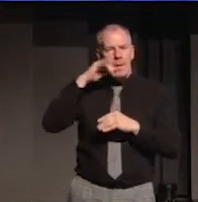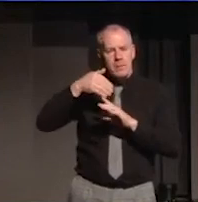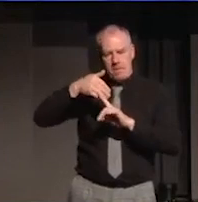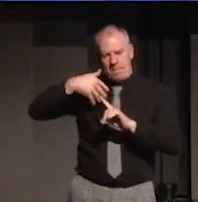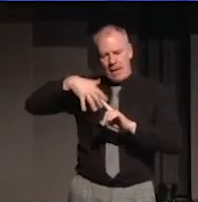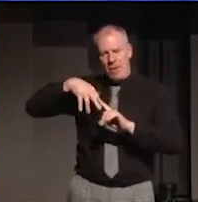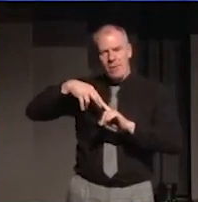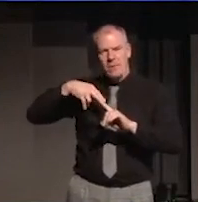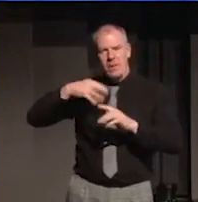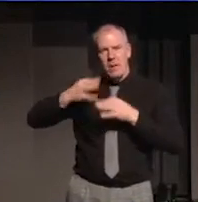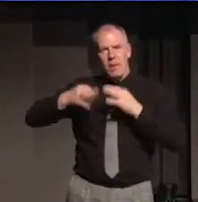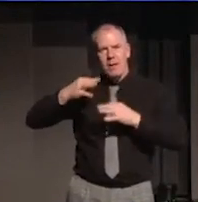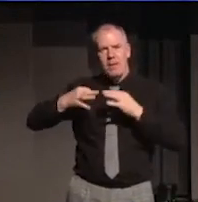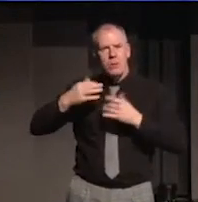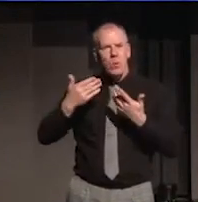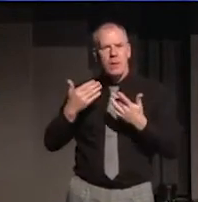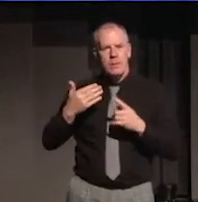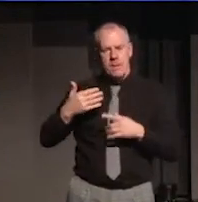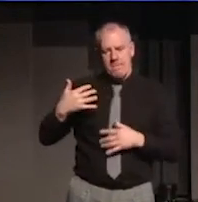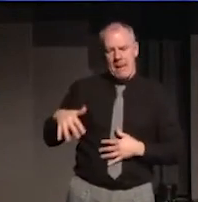is usually pain.